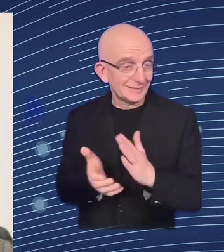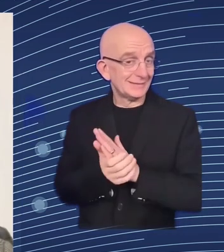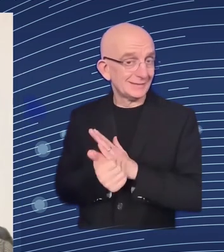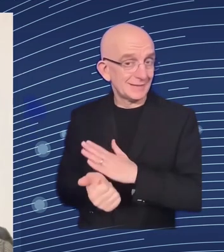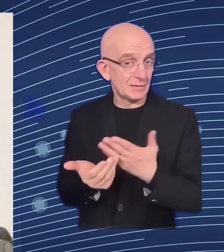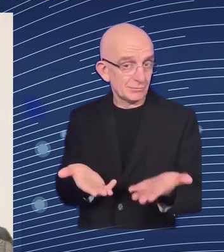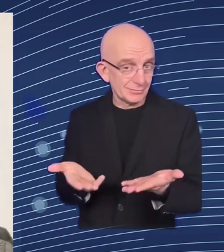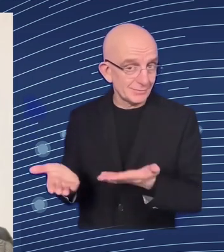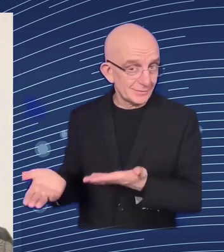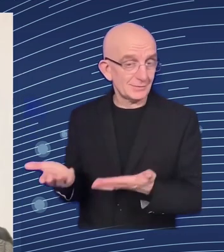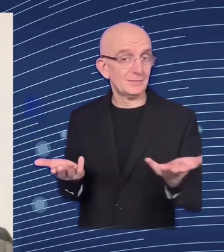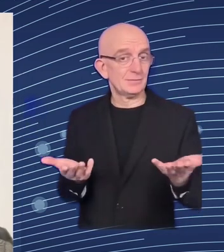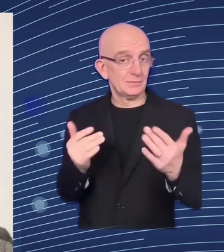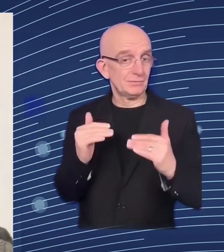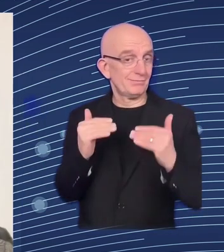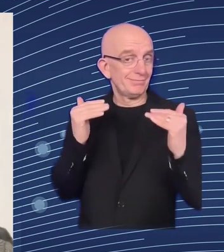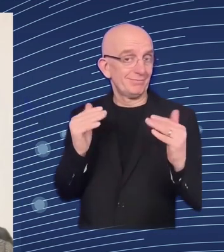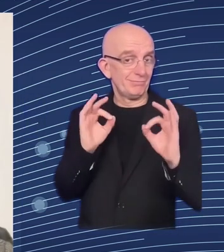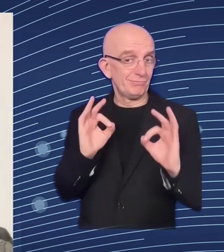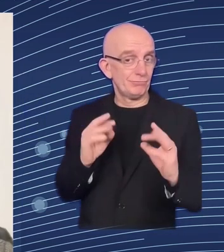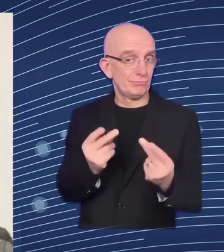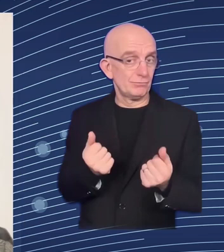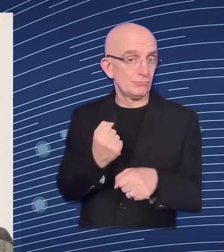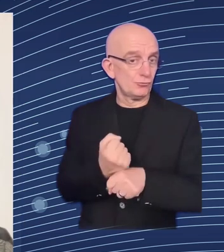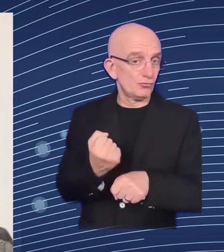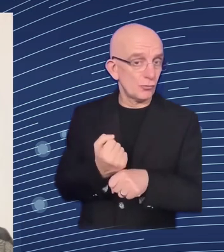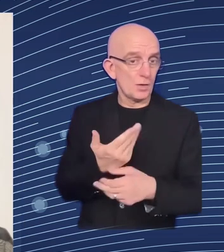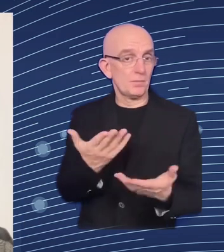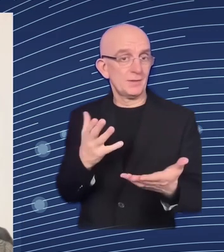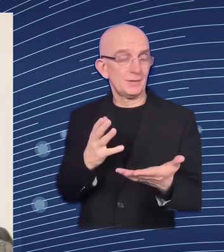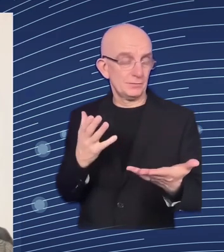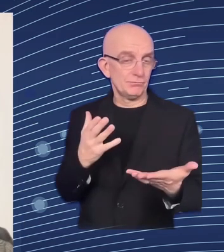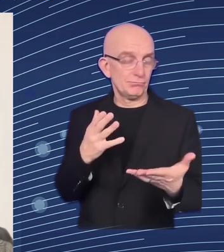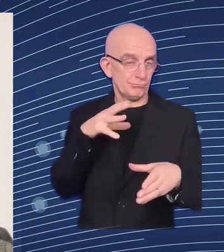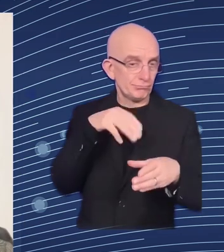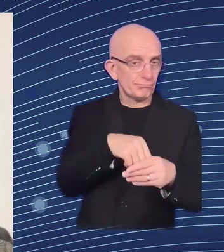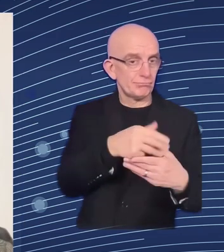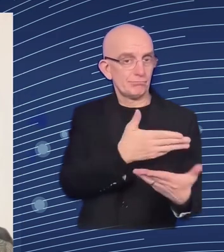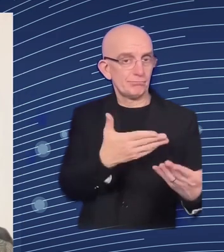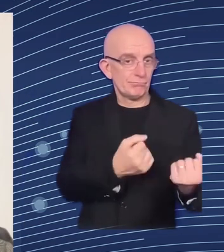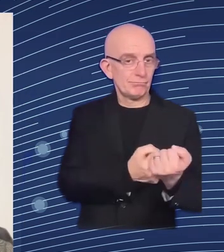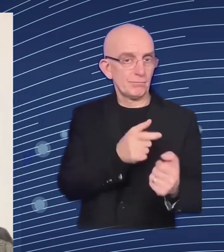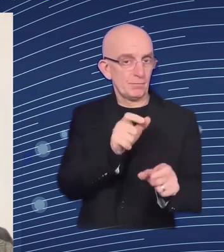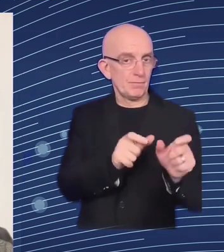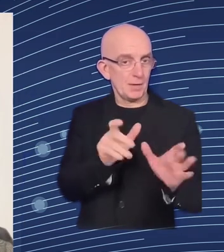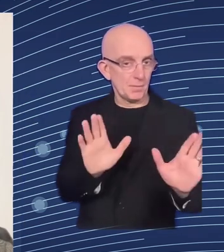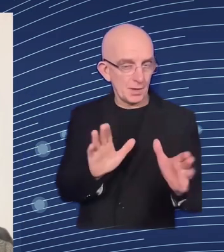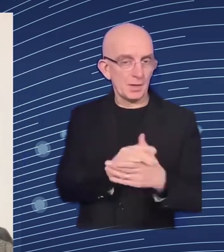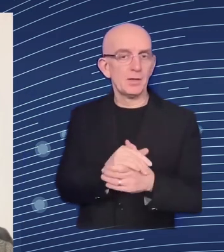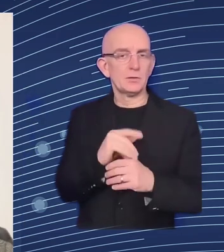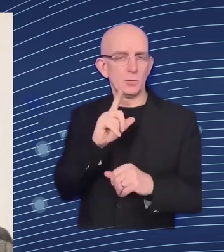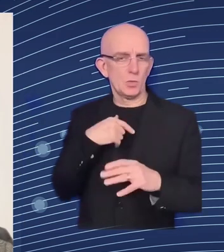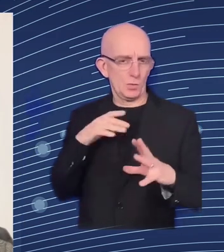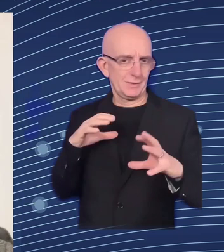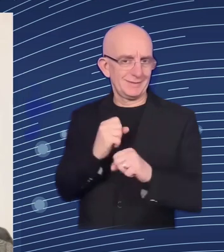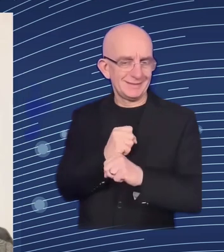critical importance of investing in people um now and in the future thank you very much mark and i see that we have one slider